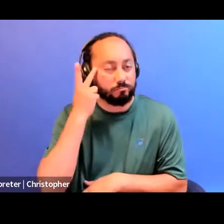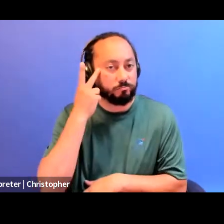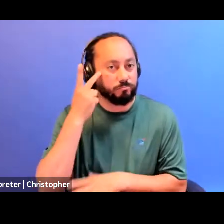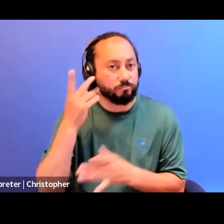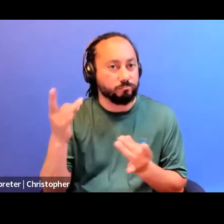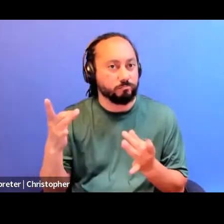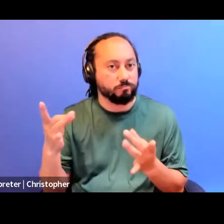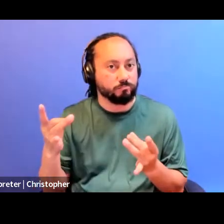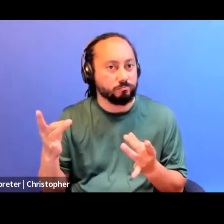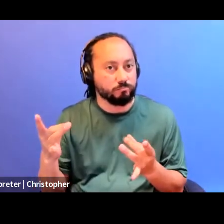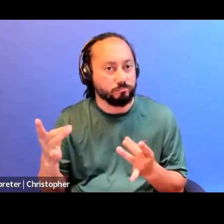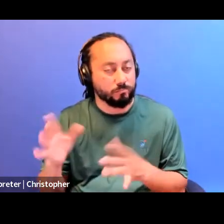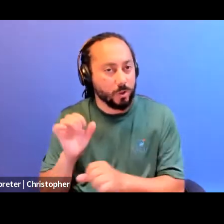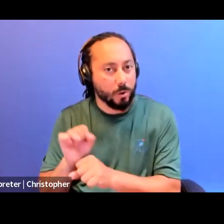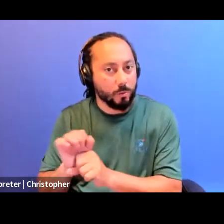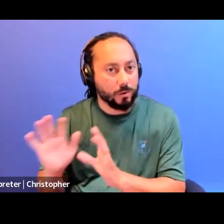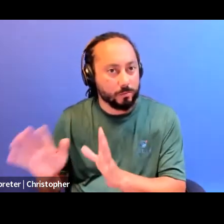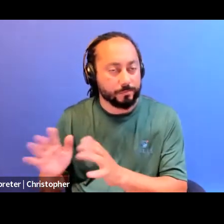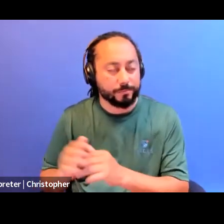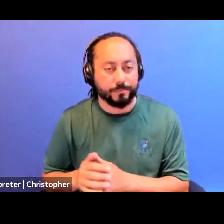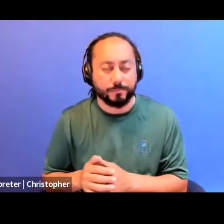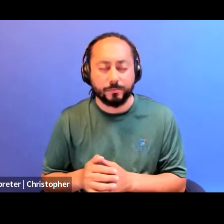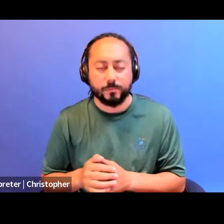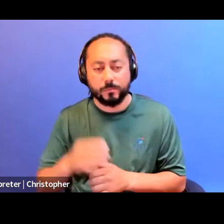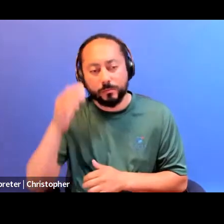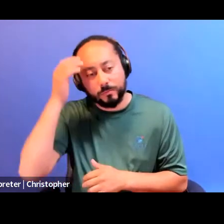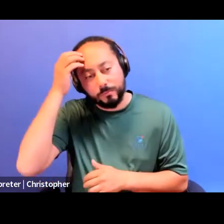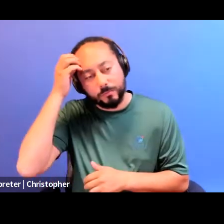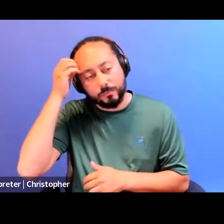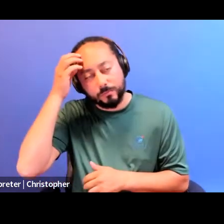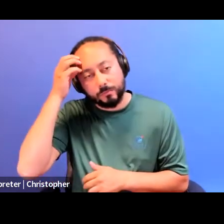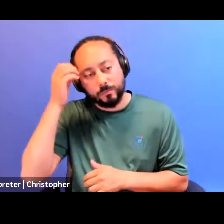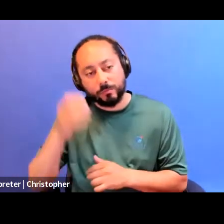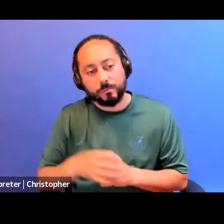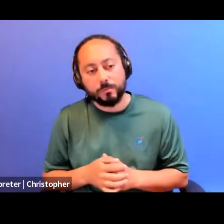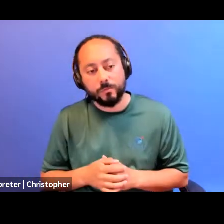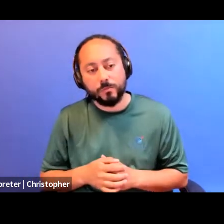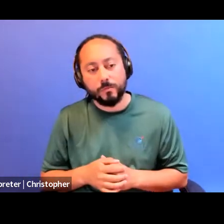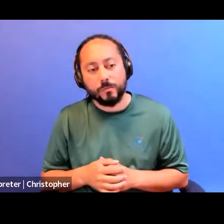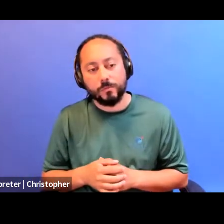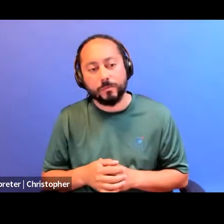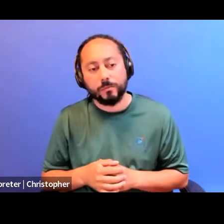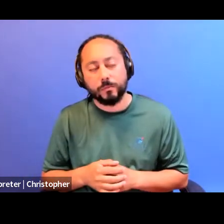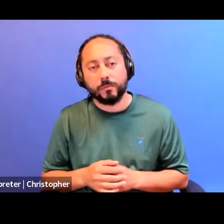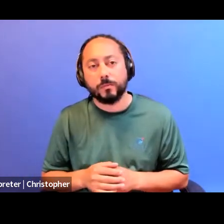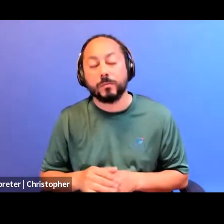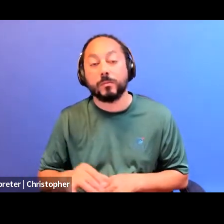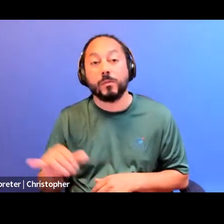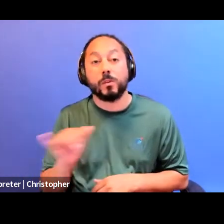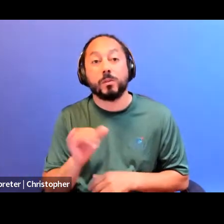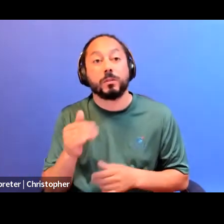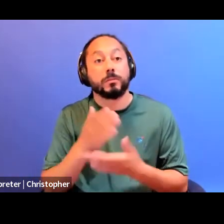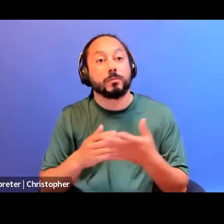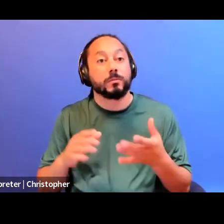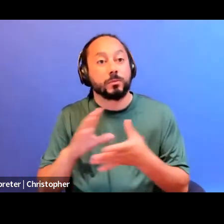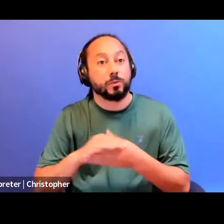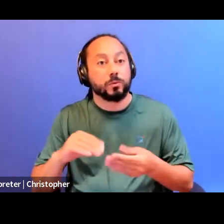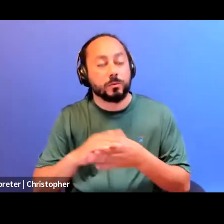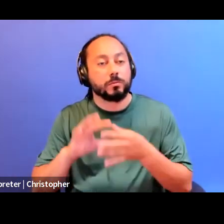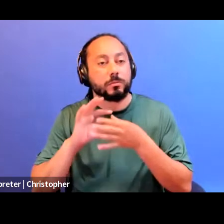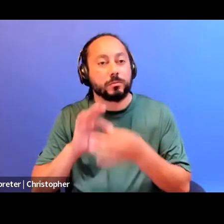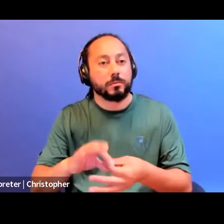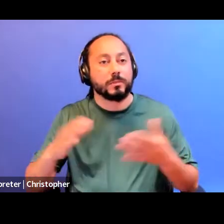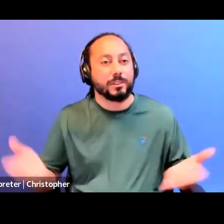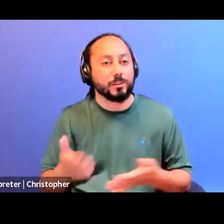And one thing that I'll touch on as well is the, you know, some stories in relation to kind of what's going on now here in Toronto.